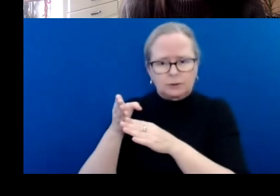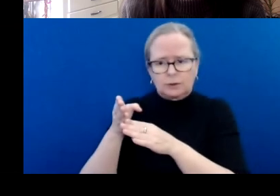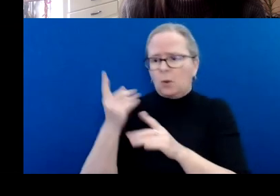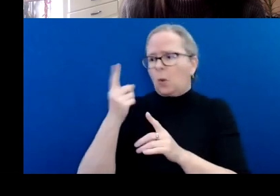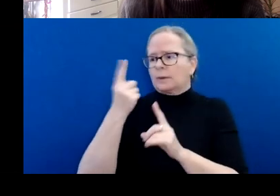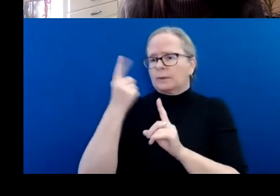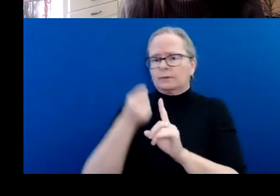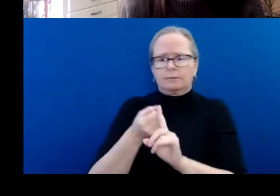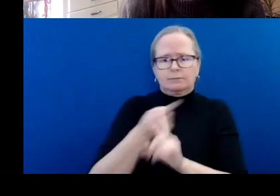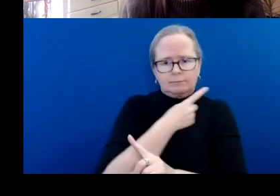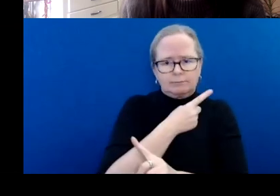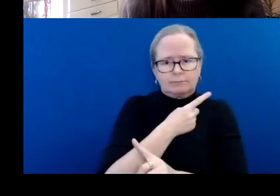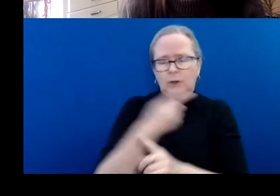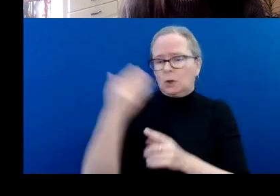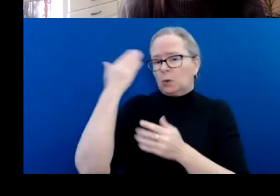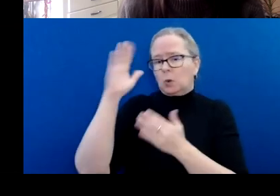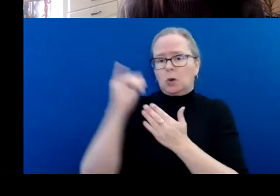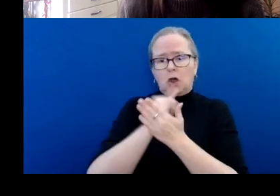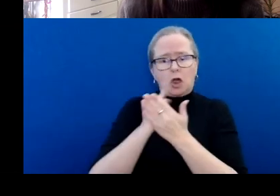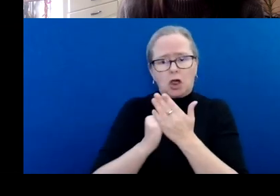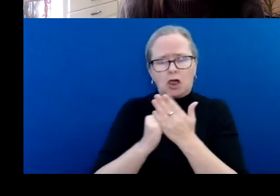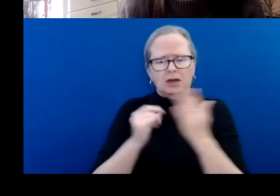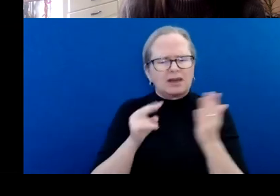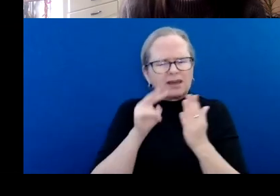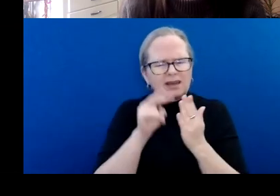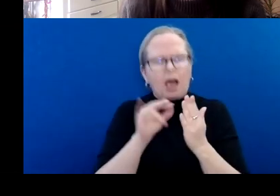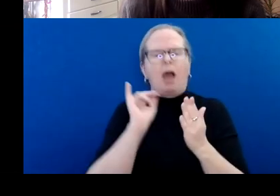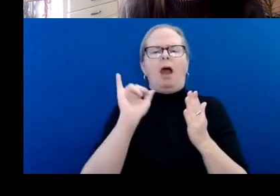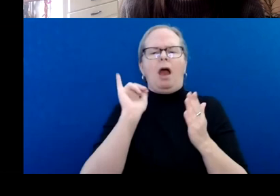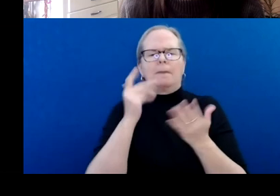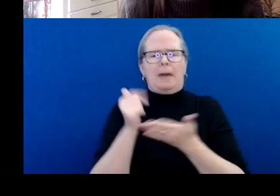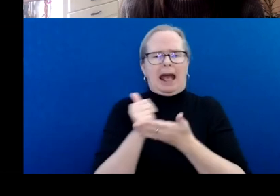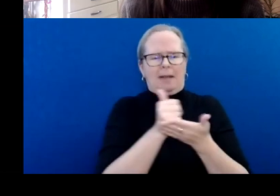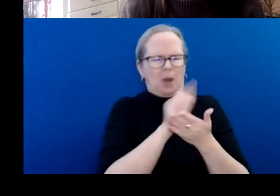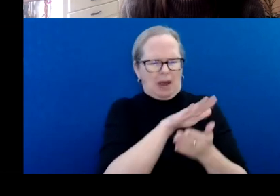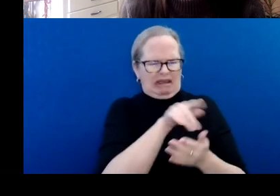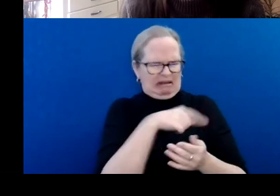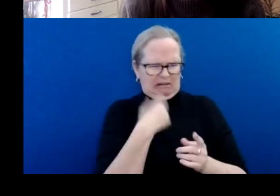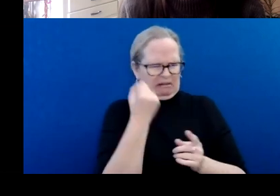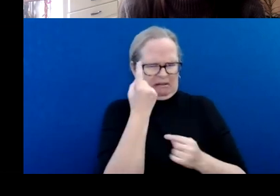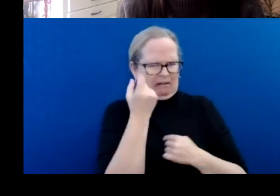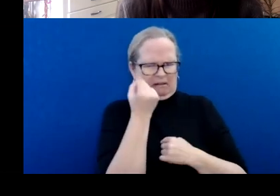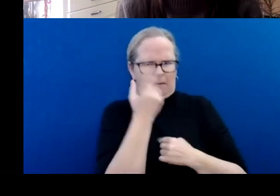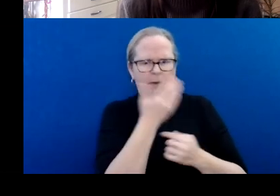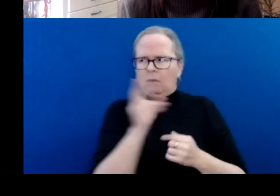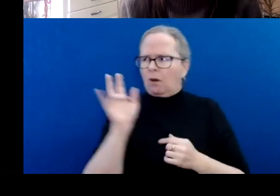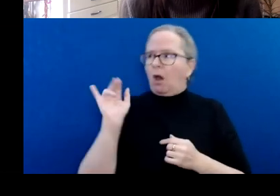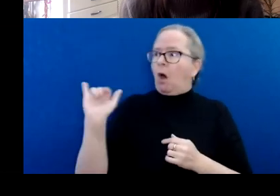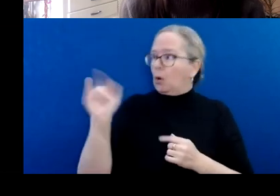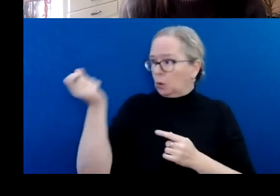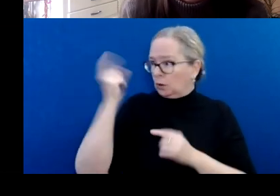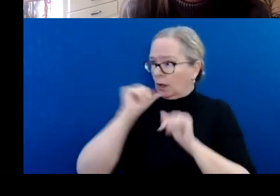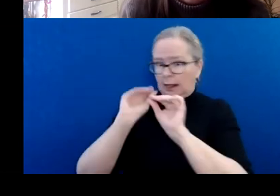Both will likely be able to uncover different gaps or assumptions you're making, or ask questions that can help you get